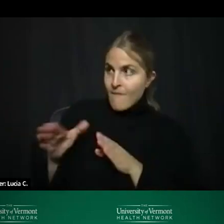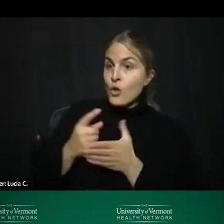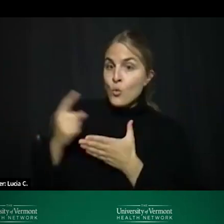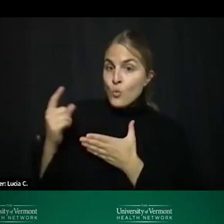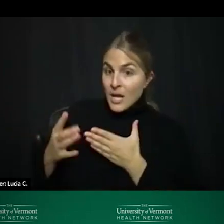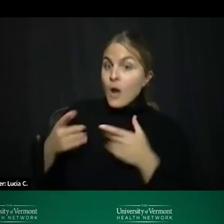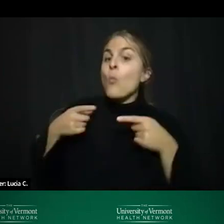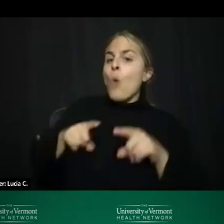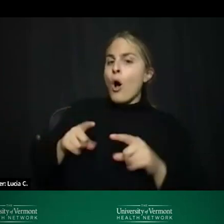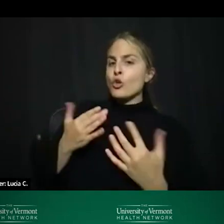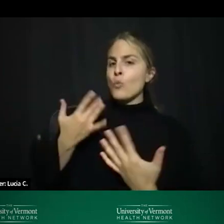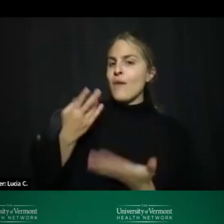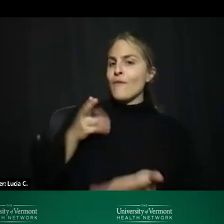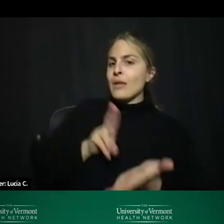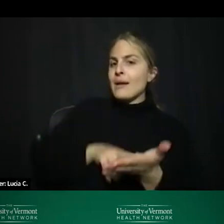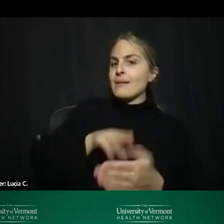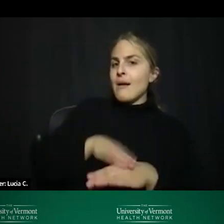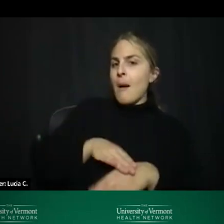that intake at seneca